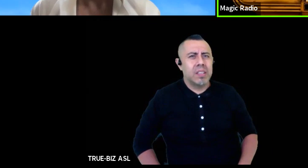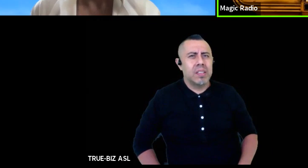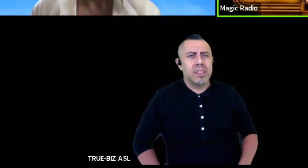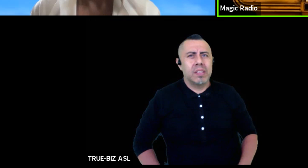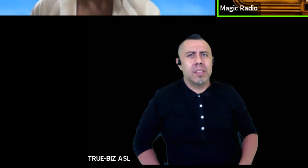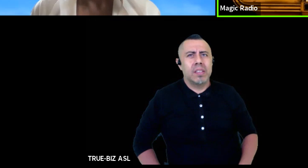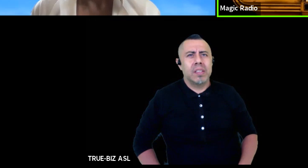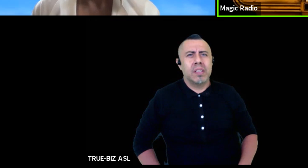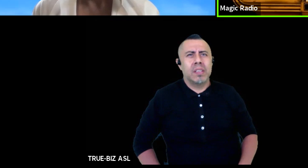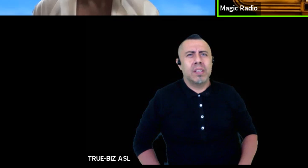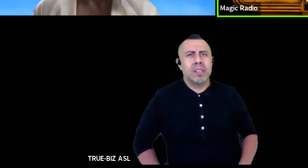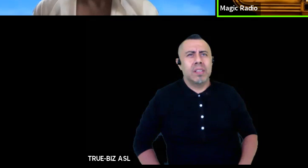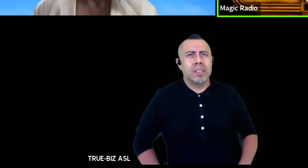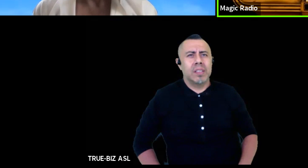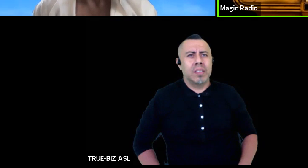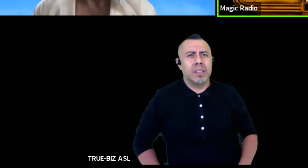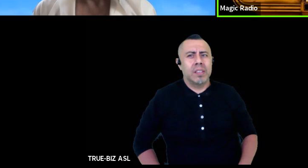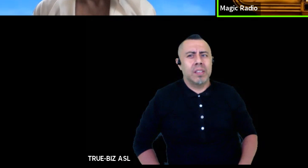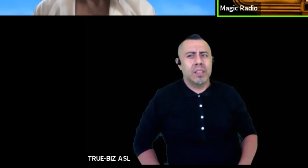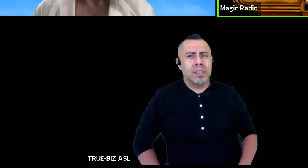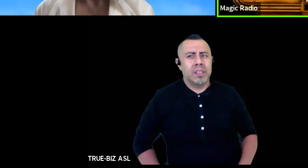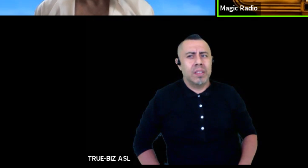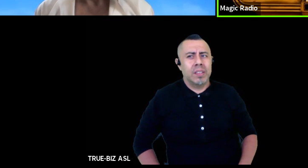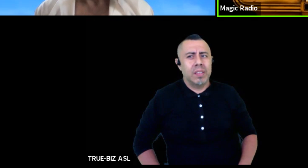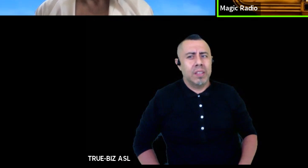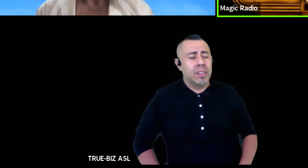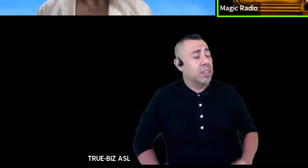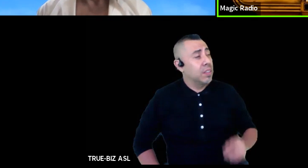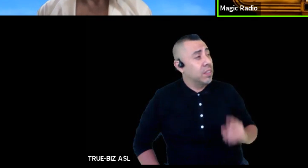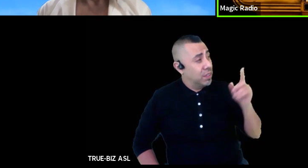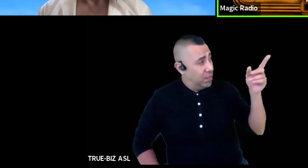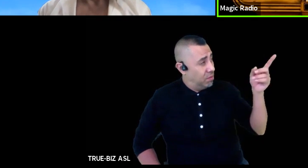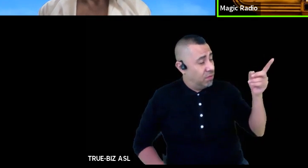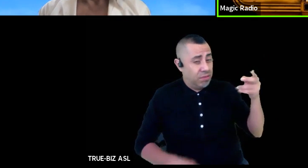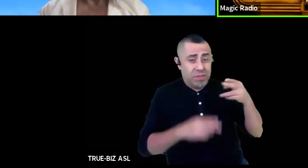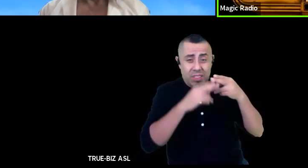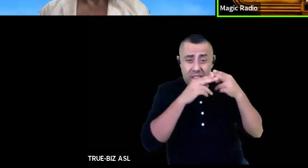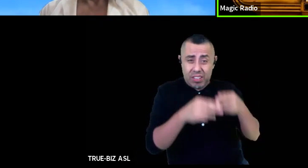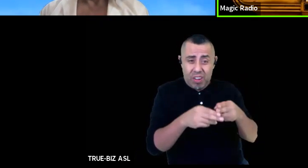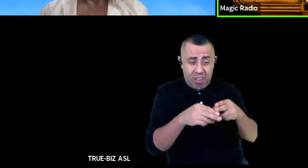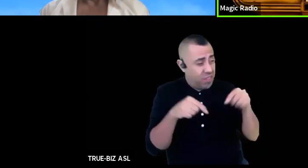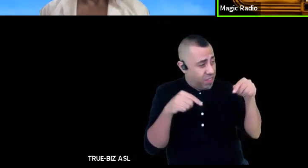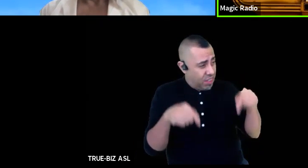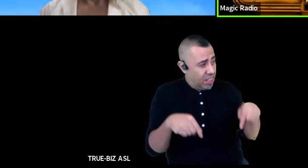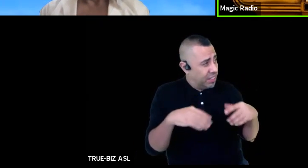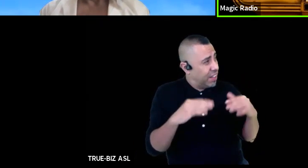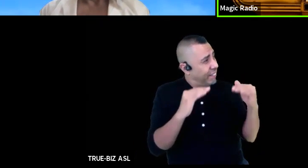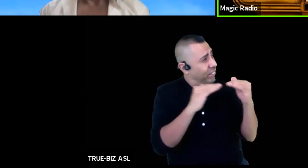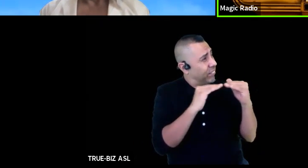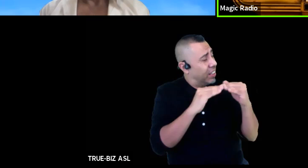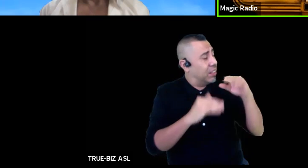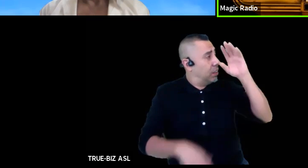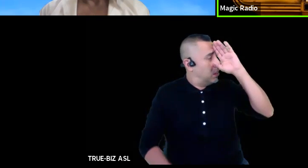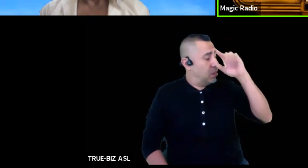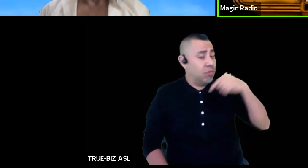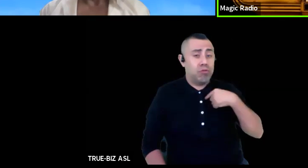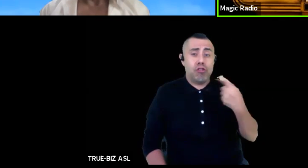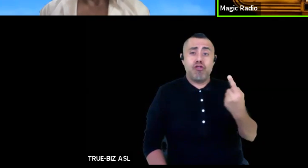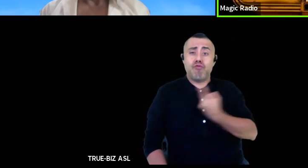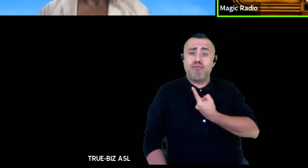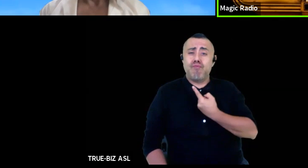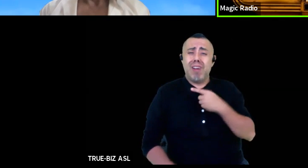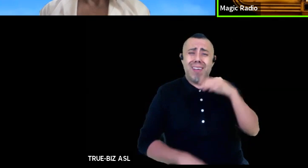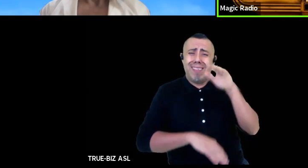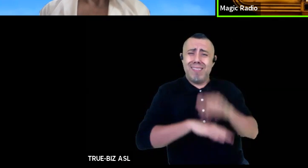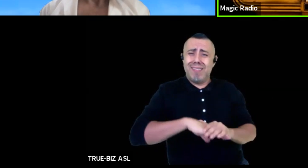would you really call this fair? here I am sitting comfortably by myself on an old comfy porch